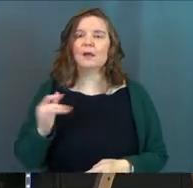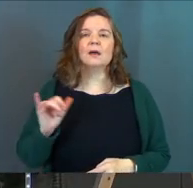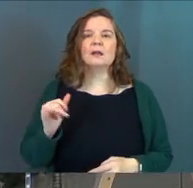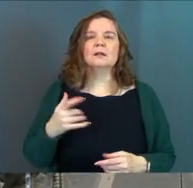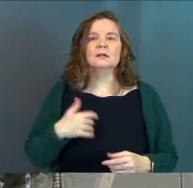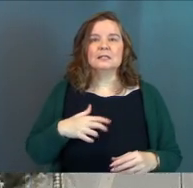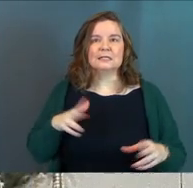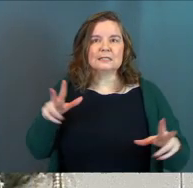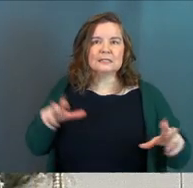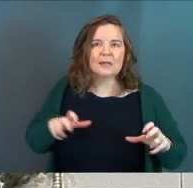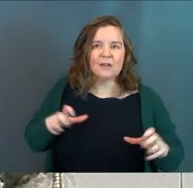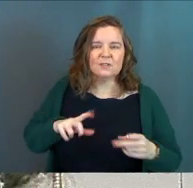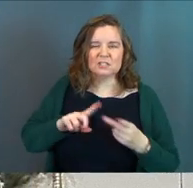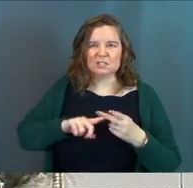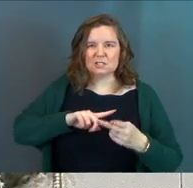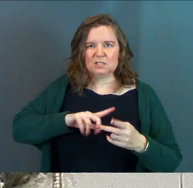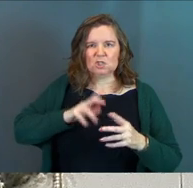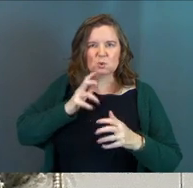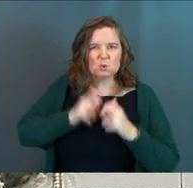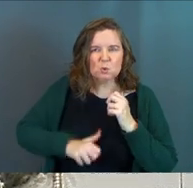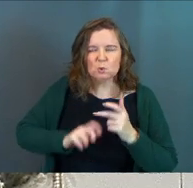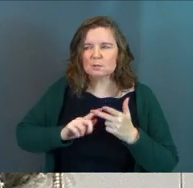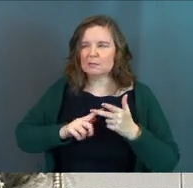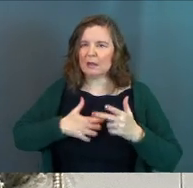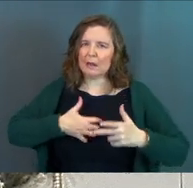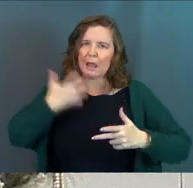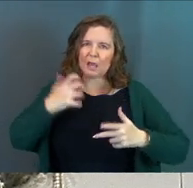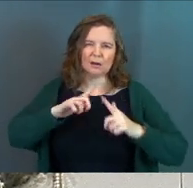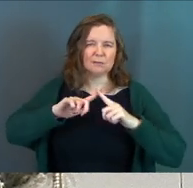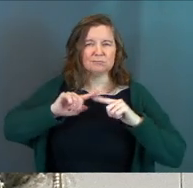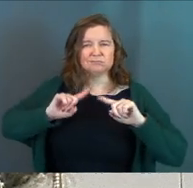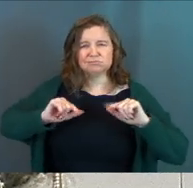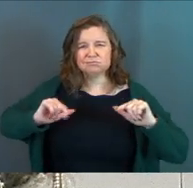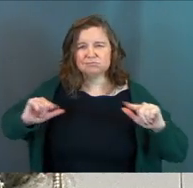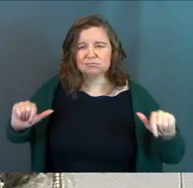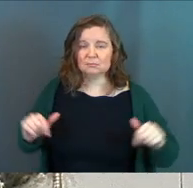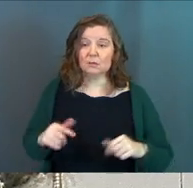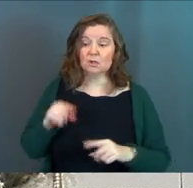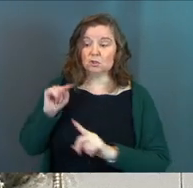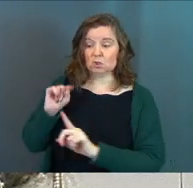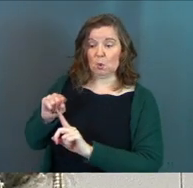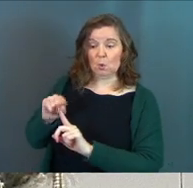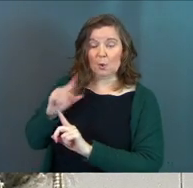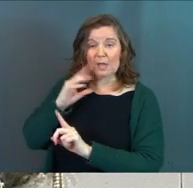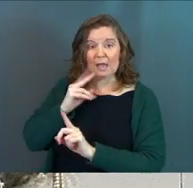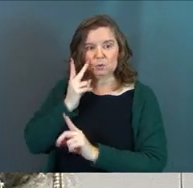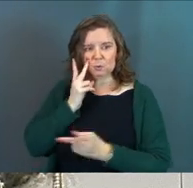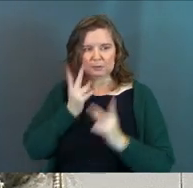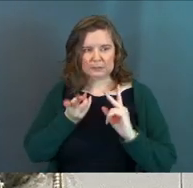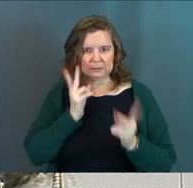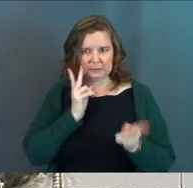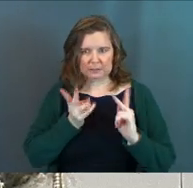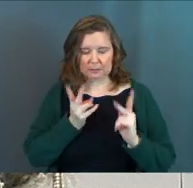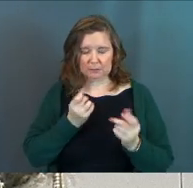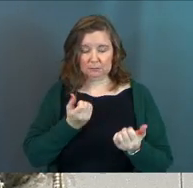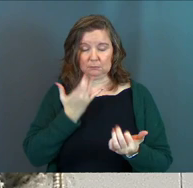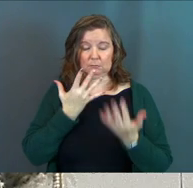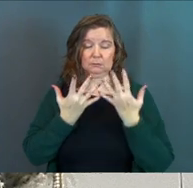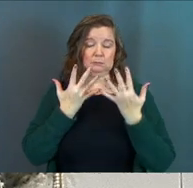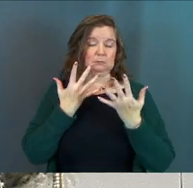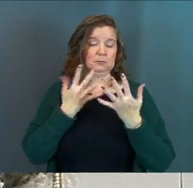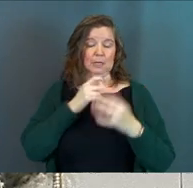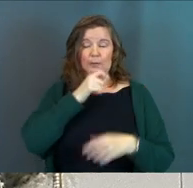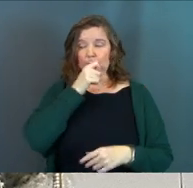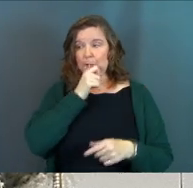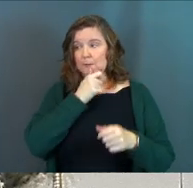it's selfishness and it's cruelty and it's anger and it's all the things. And so he had to see all that stuff up close and